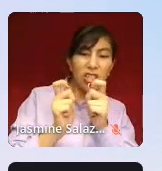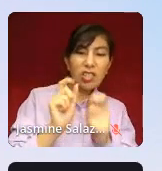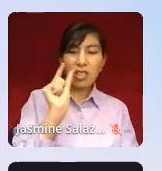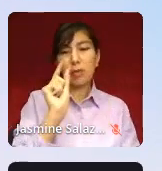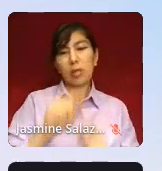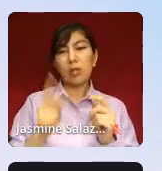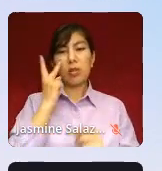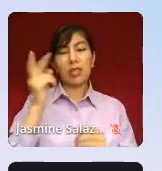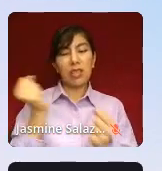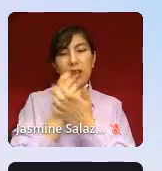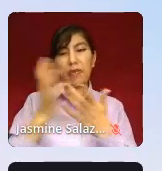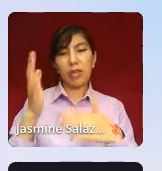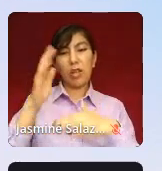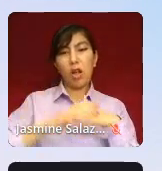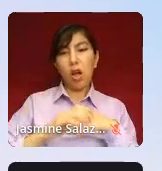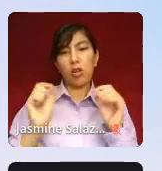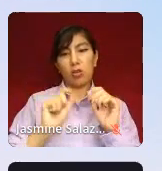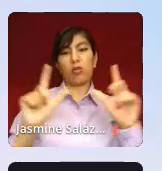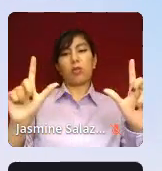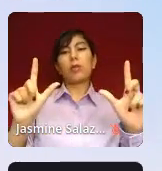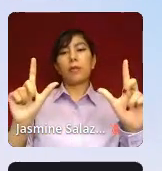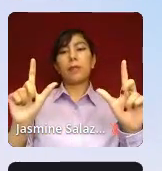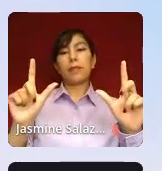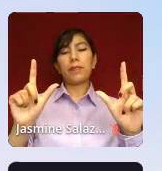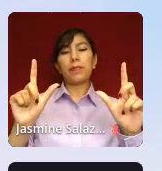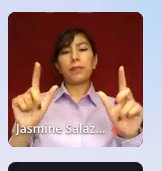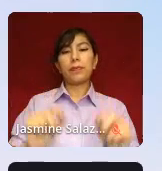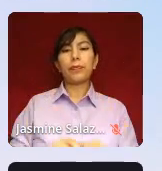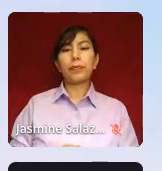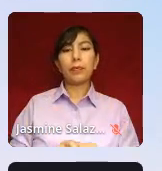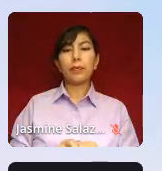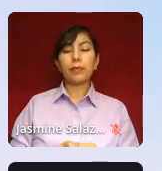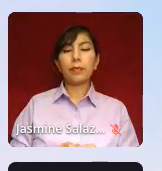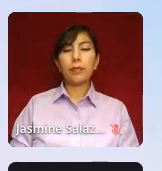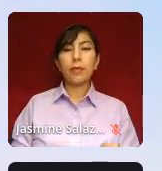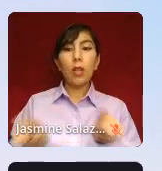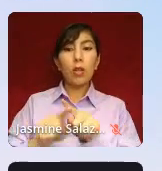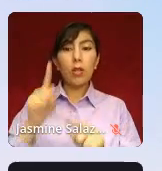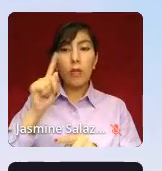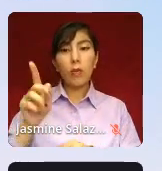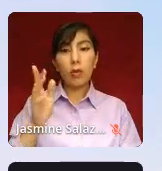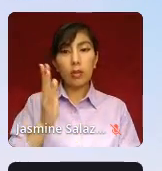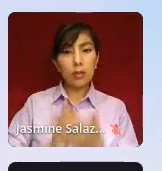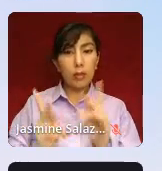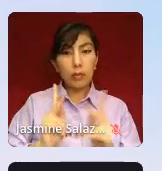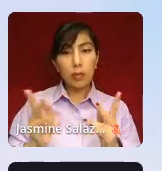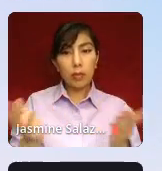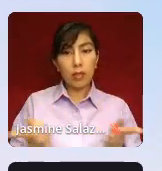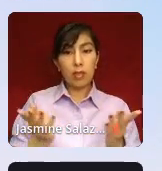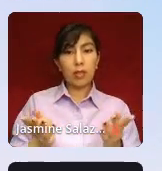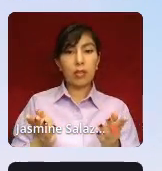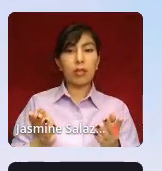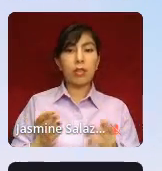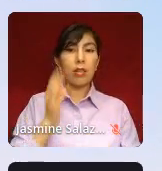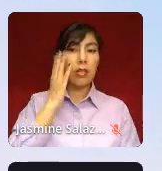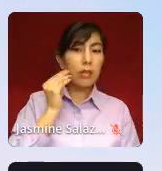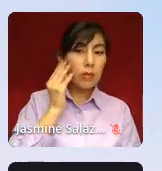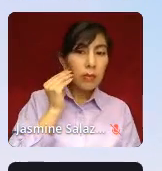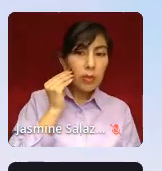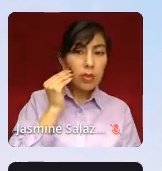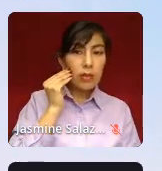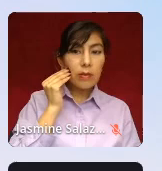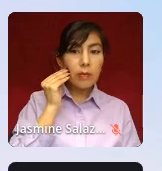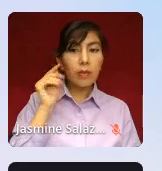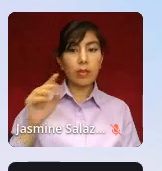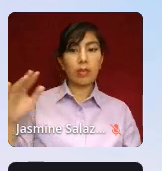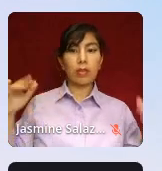on one screen. And then also, for those of us who are here that are experiencing this